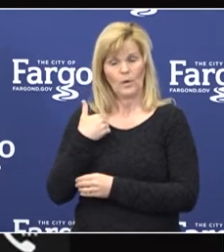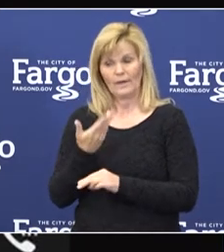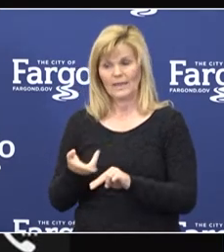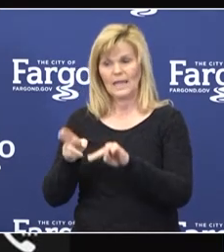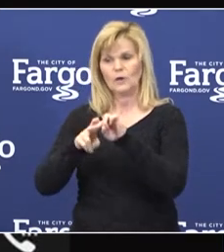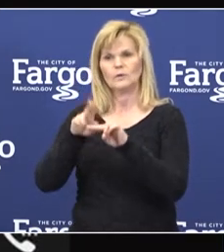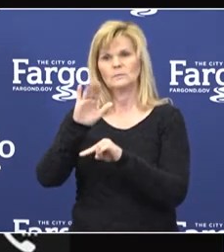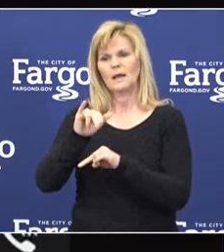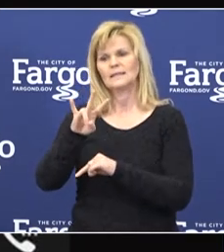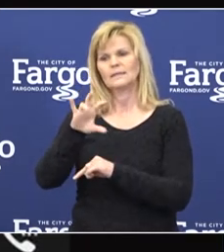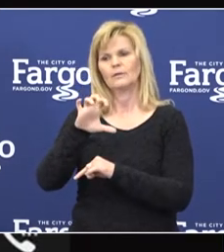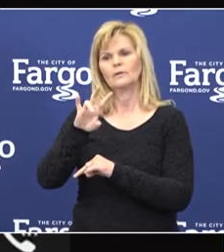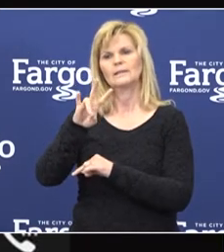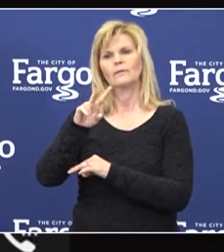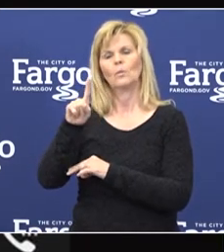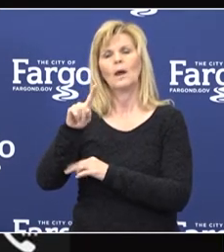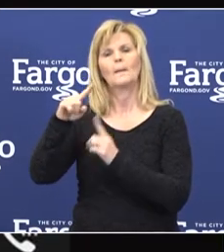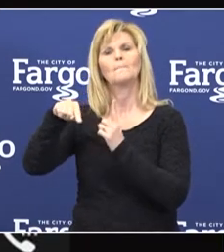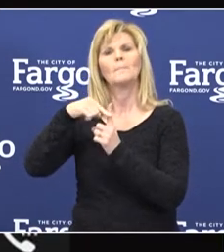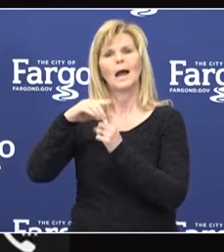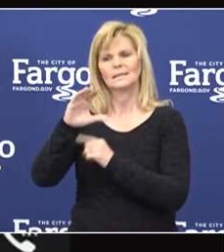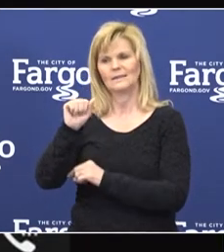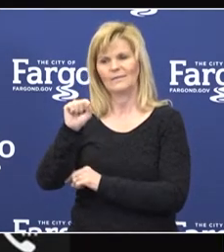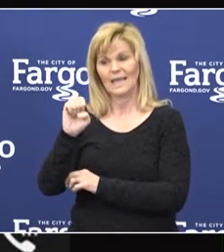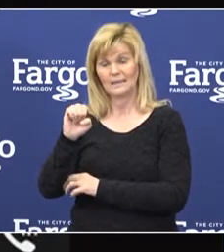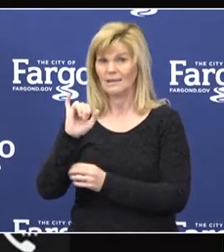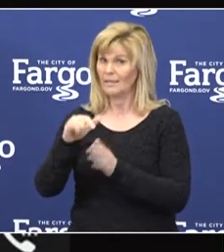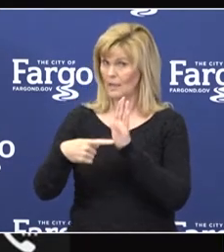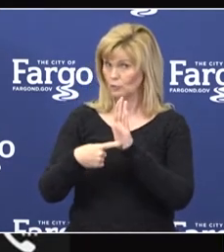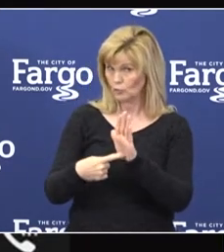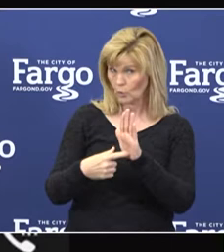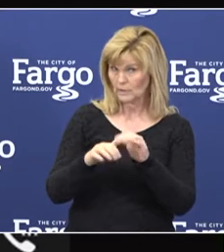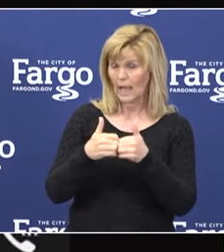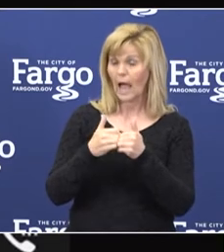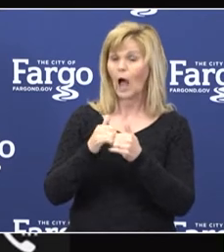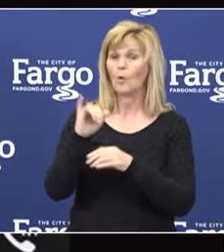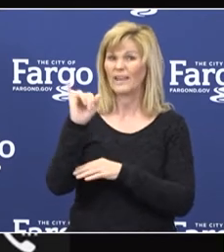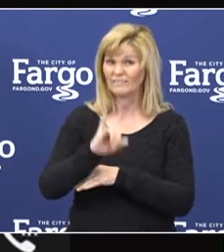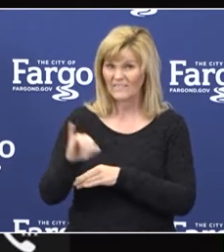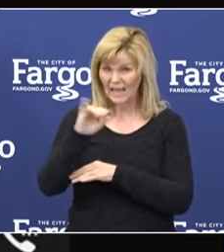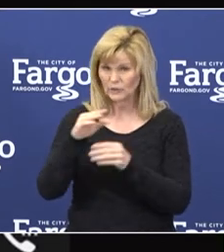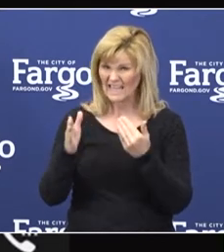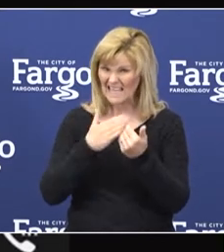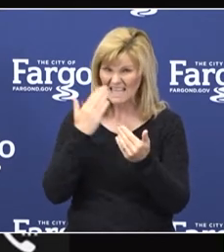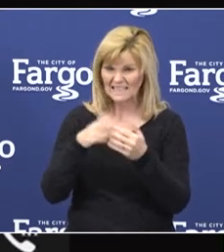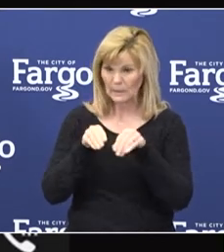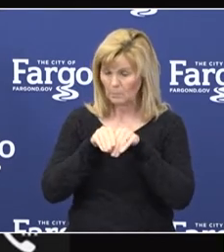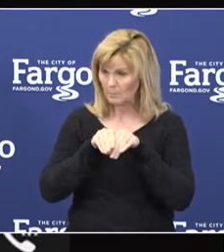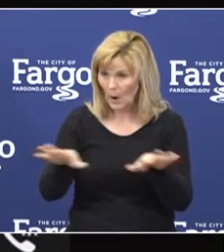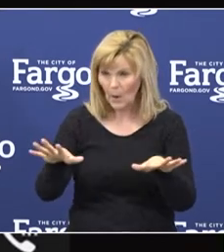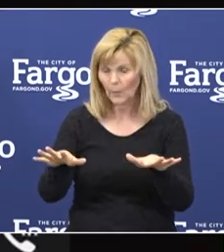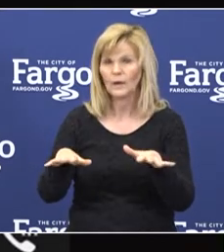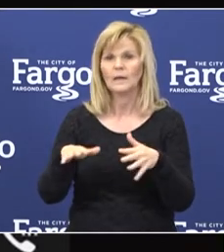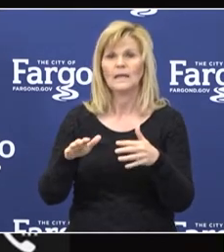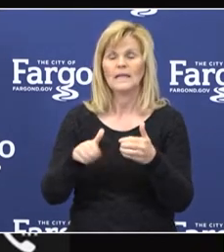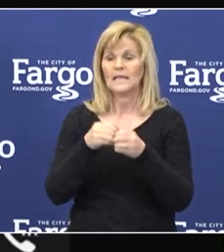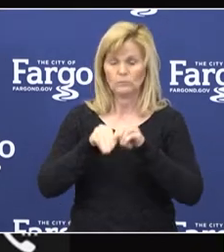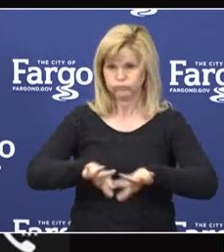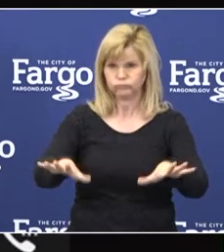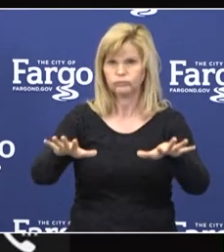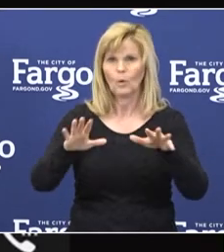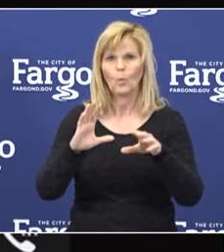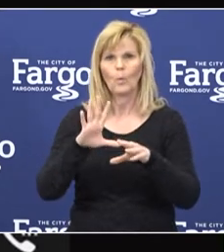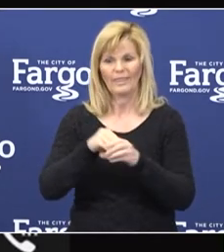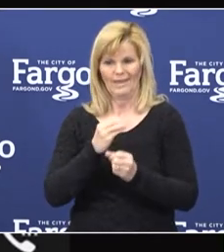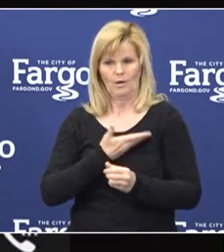771 positive cases. This illustrates how highly infectious this virus is, how rapidly COVID-19 has spread in